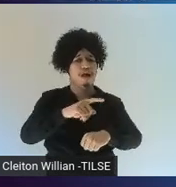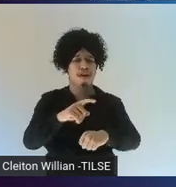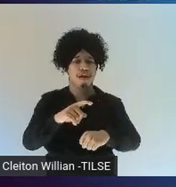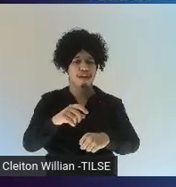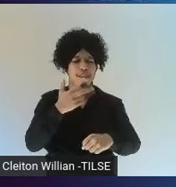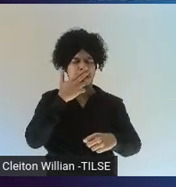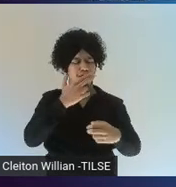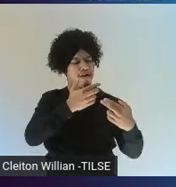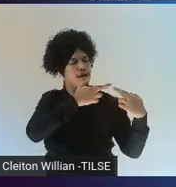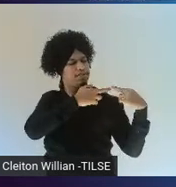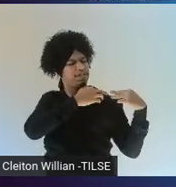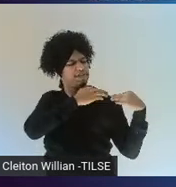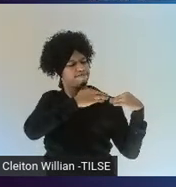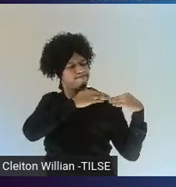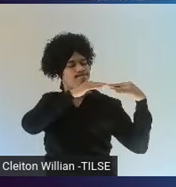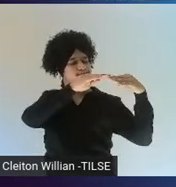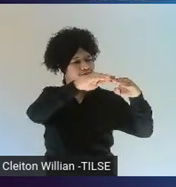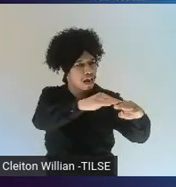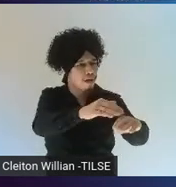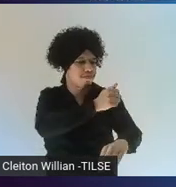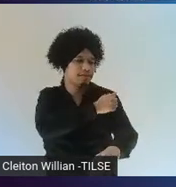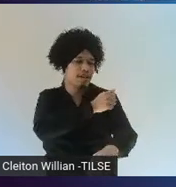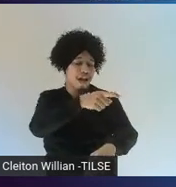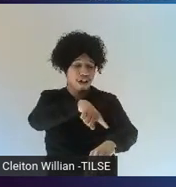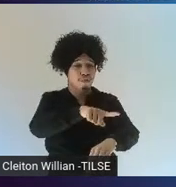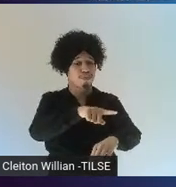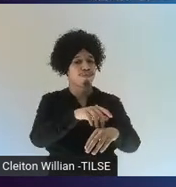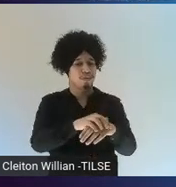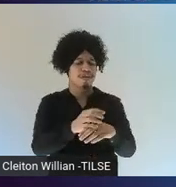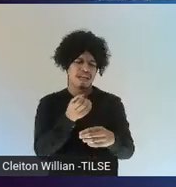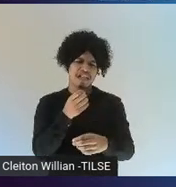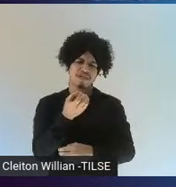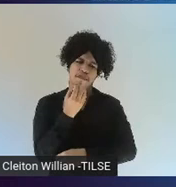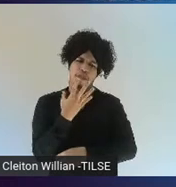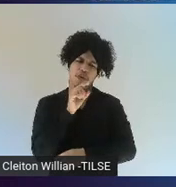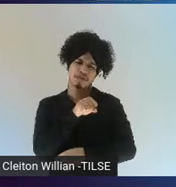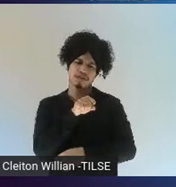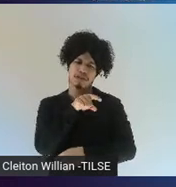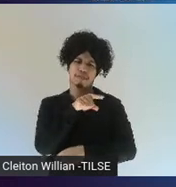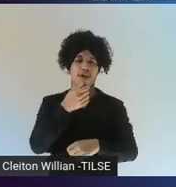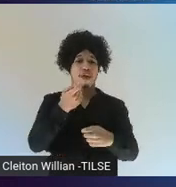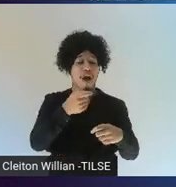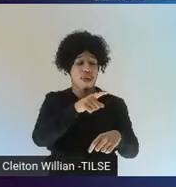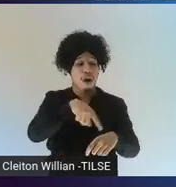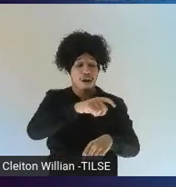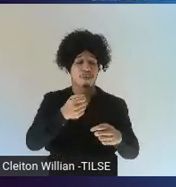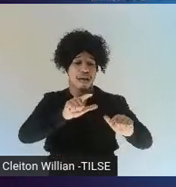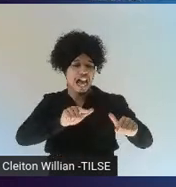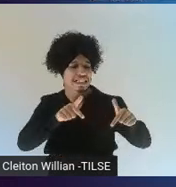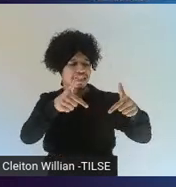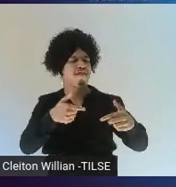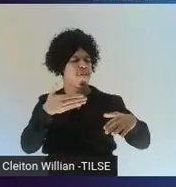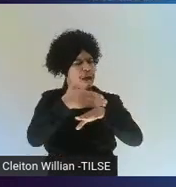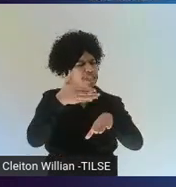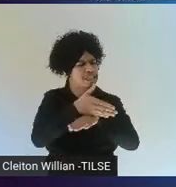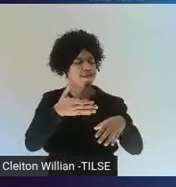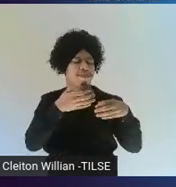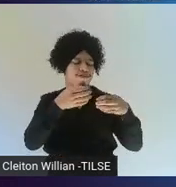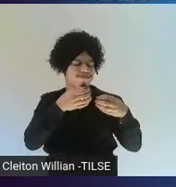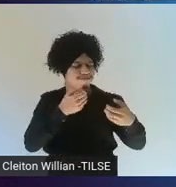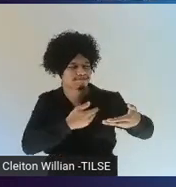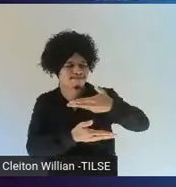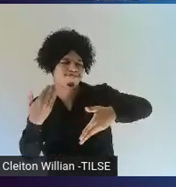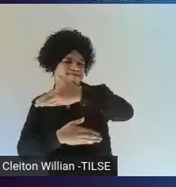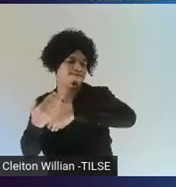shifting it to a student-centered model. I thought that was really fascinating. Okay. So, I've said research is needed. Research is needed